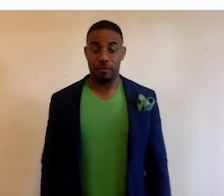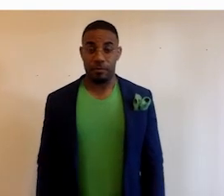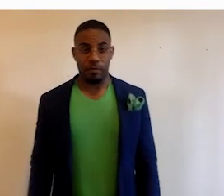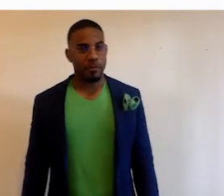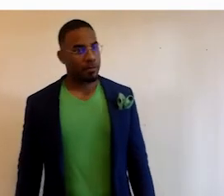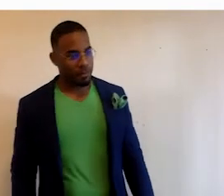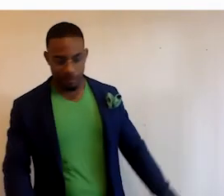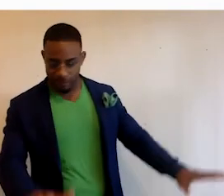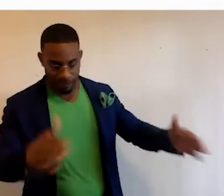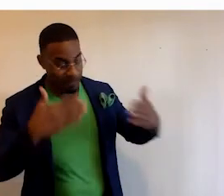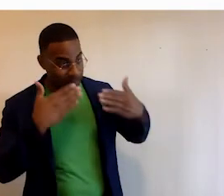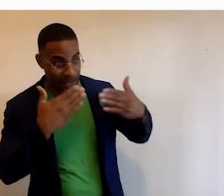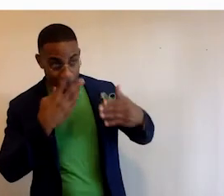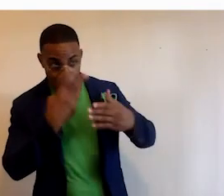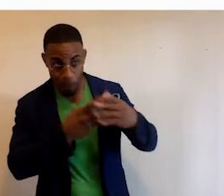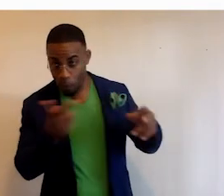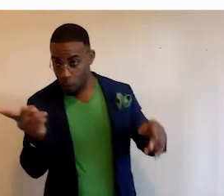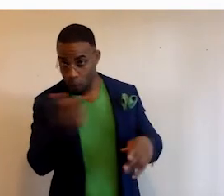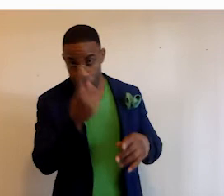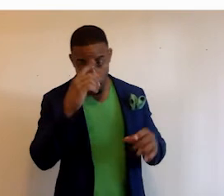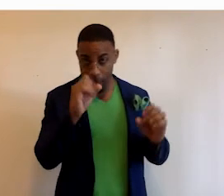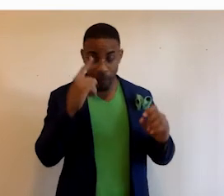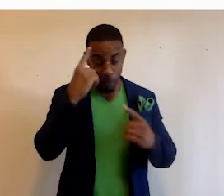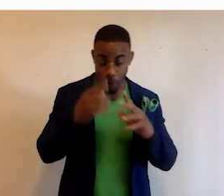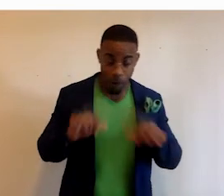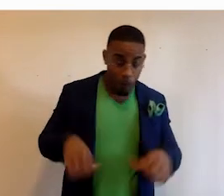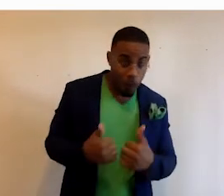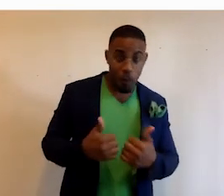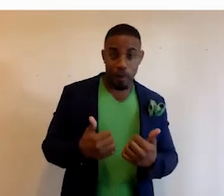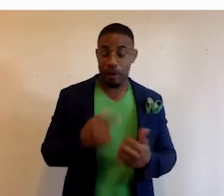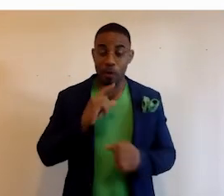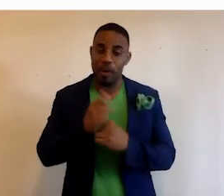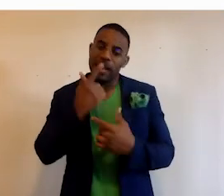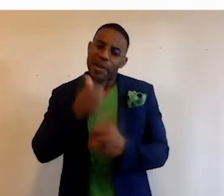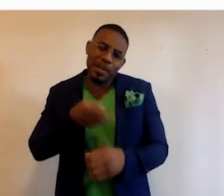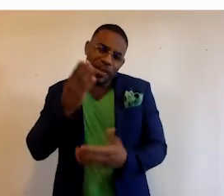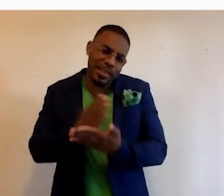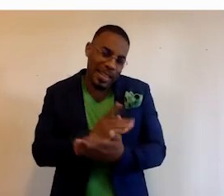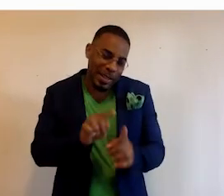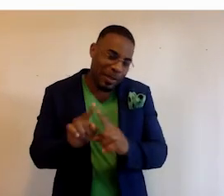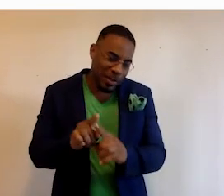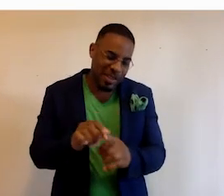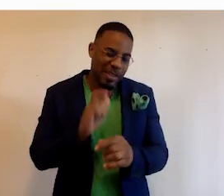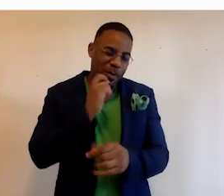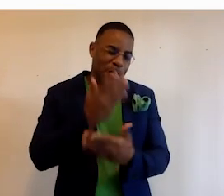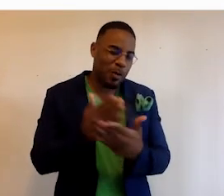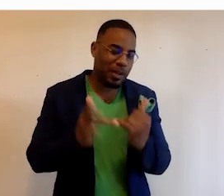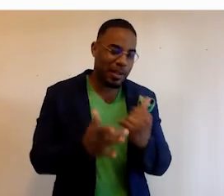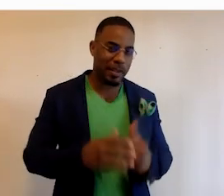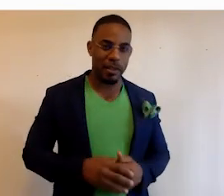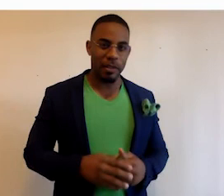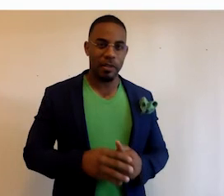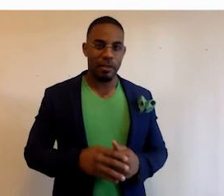Great. Well, hey, thank you to both for that very thought-provoking and really interesting history lesson, too, and some really cool technology.